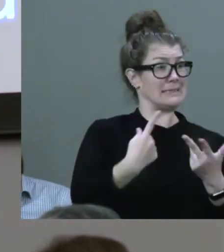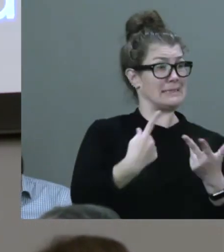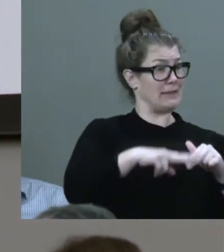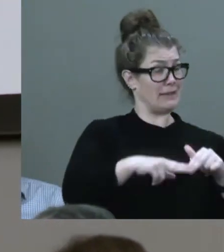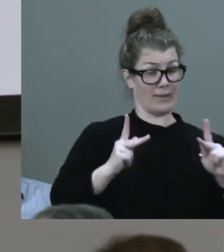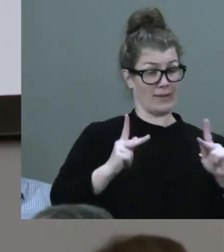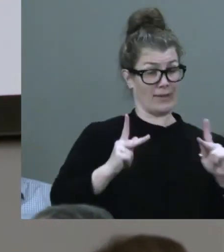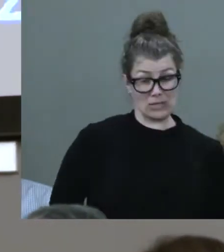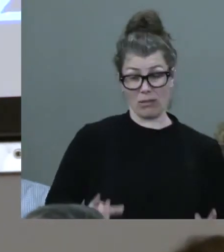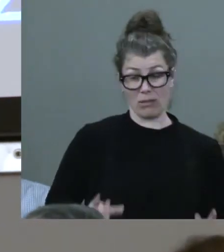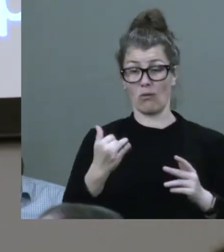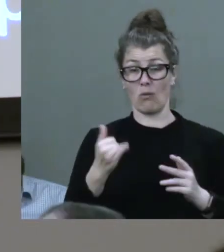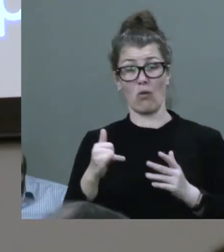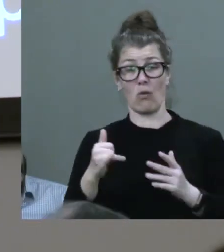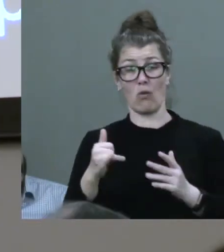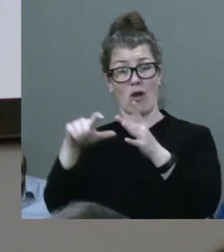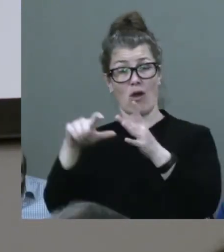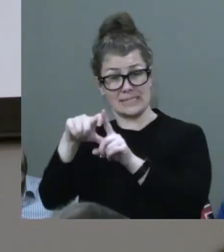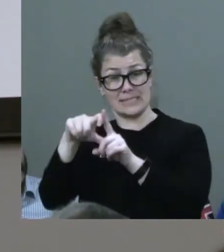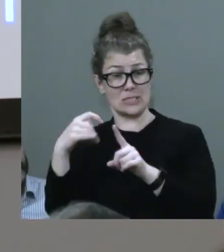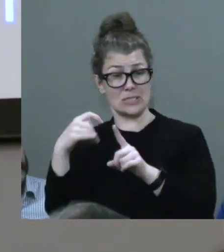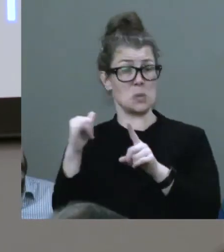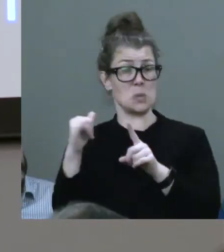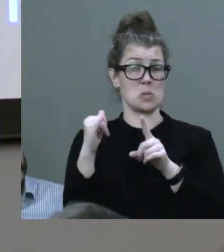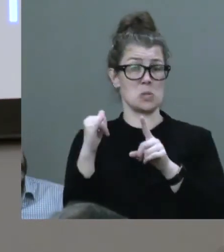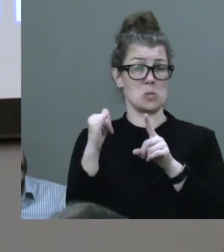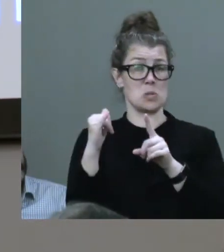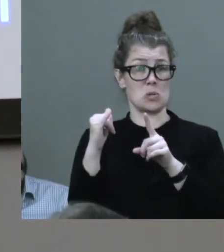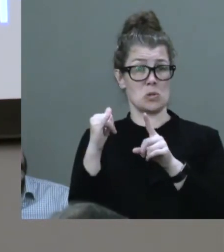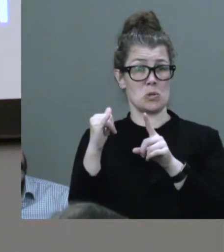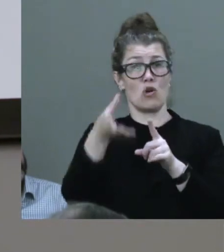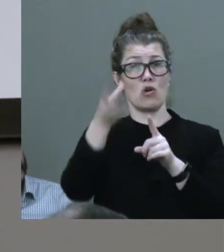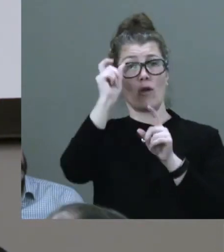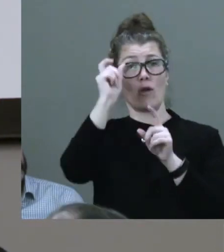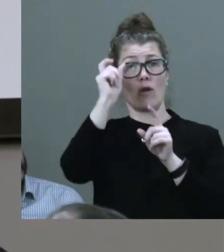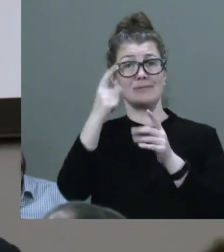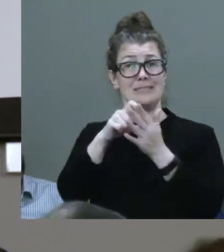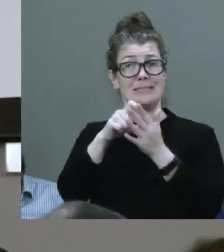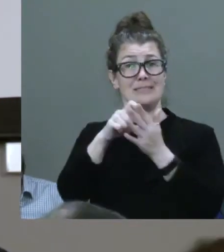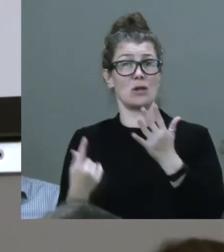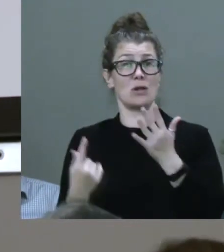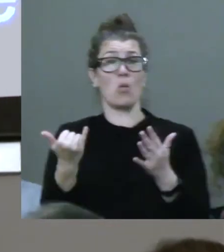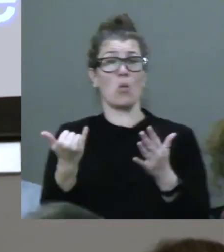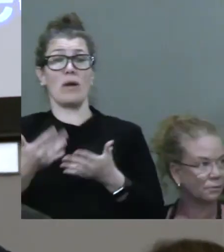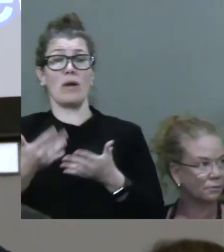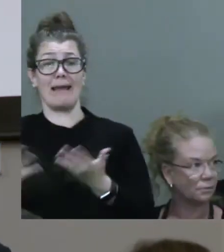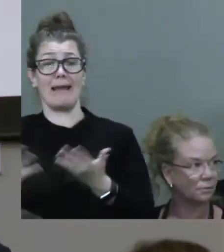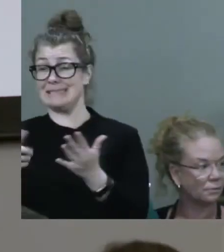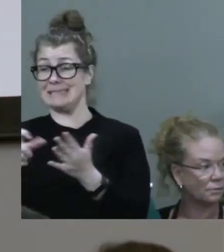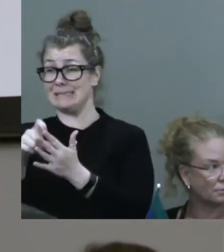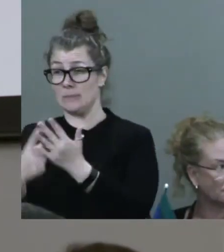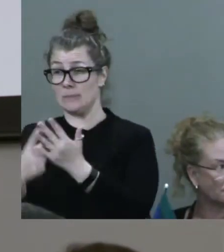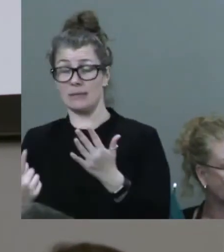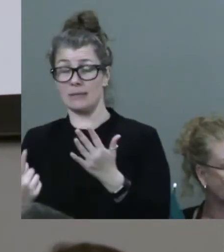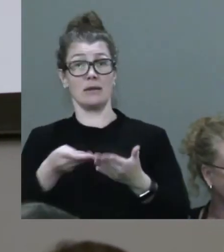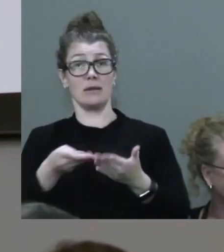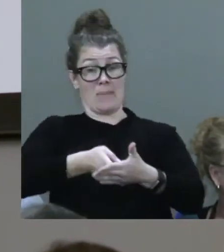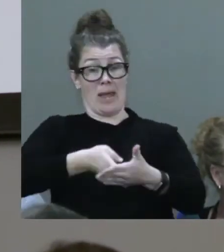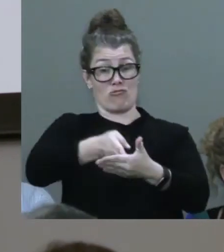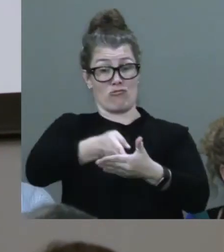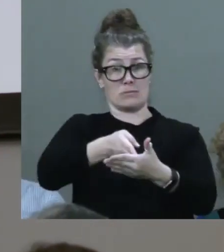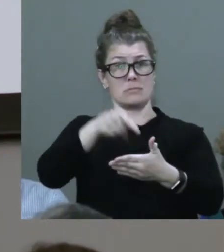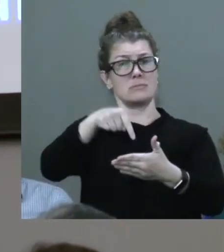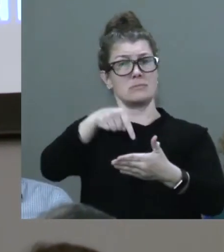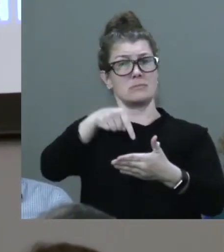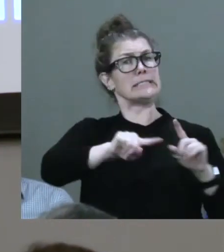journey with intellectual or cognitive disability, whether we journey with intellectual disability. At the end of the day, the barriers might look different.